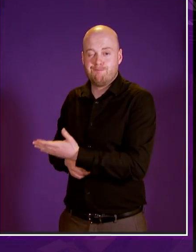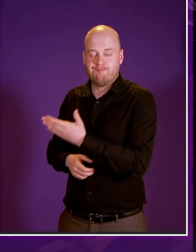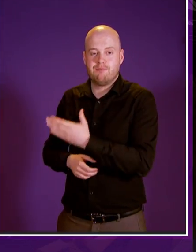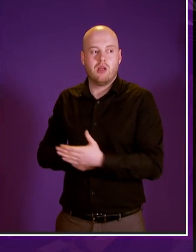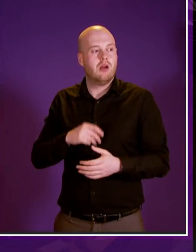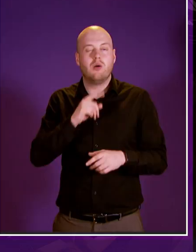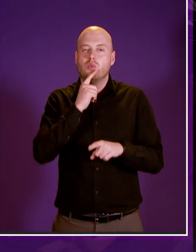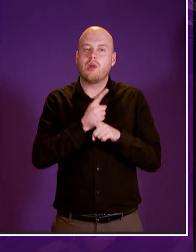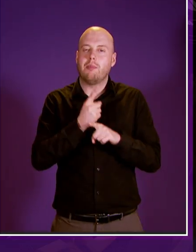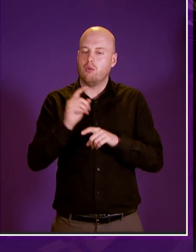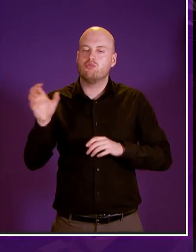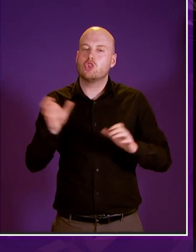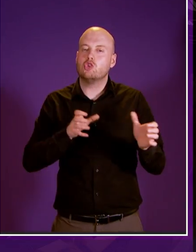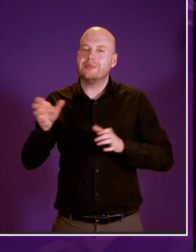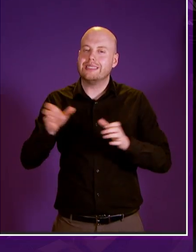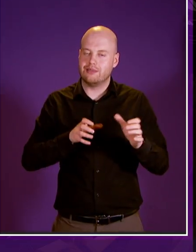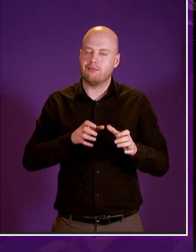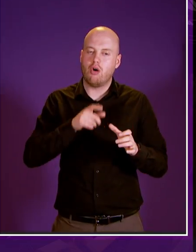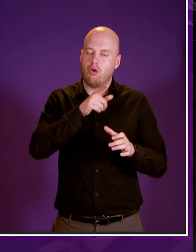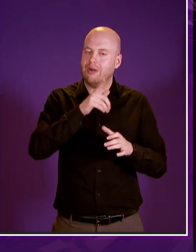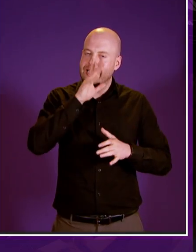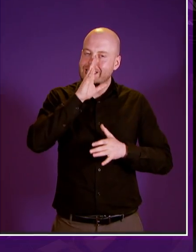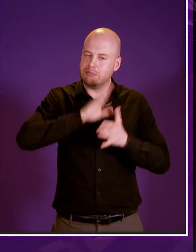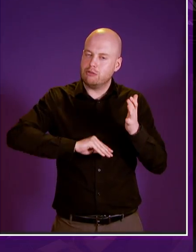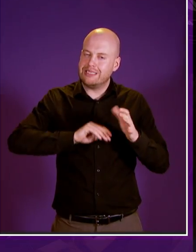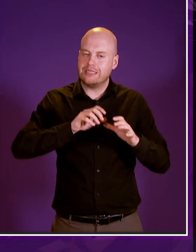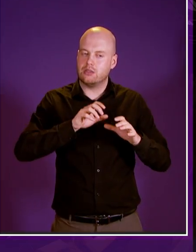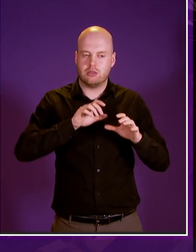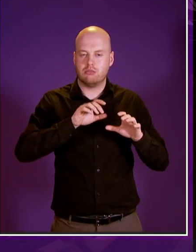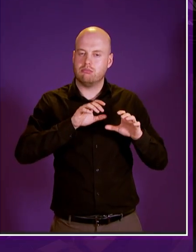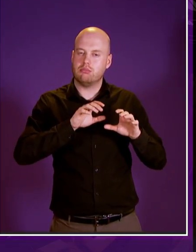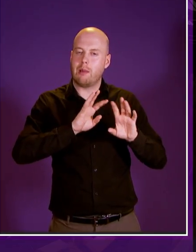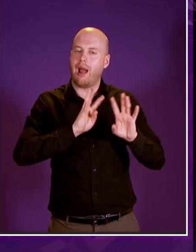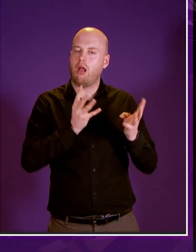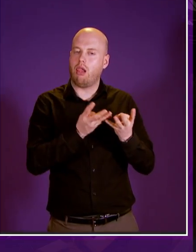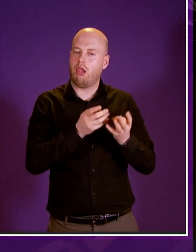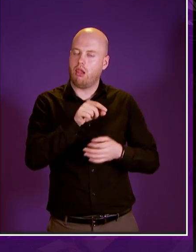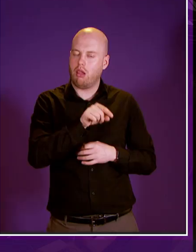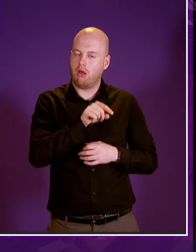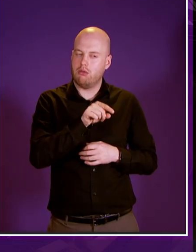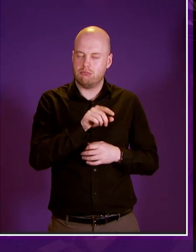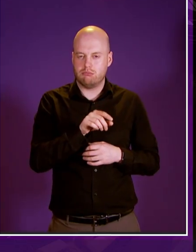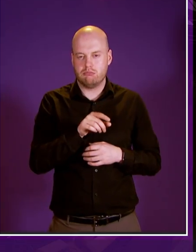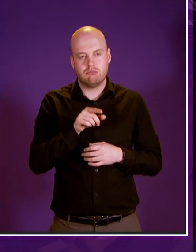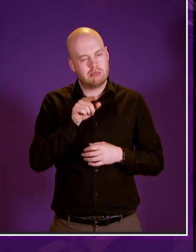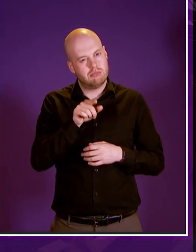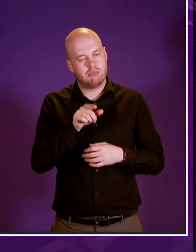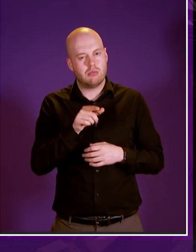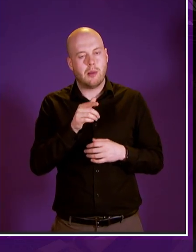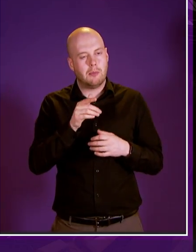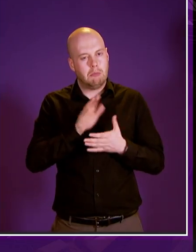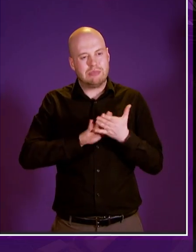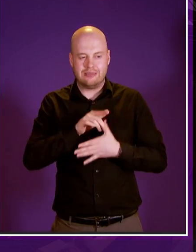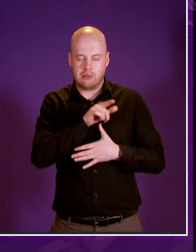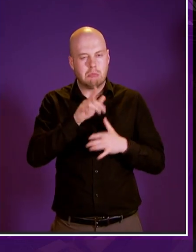of so many people to the experience panels and the input that they had was really a concrete way of showing that we're putting dignity and respect